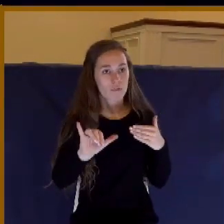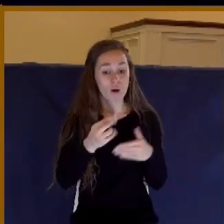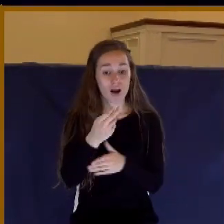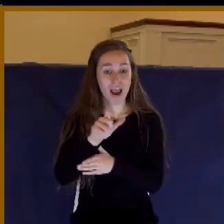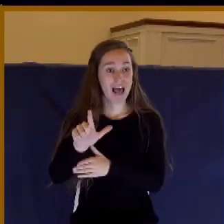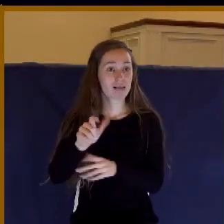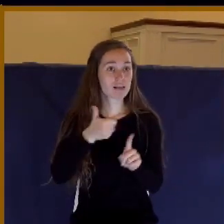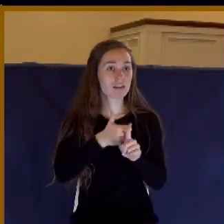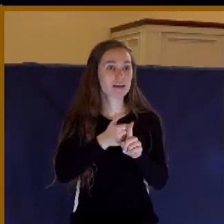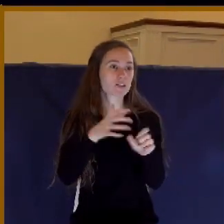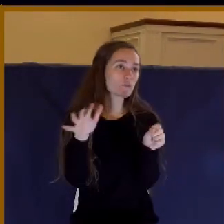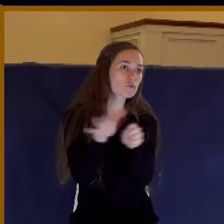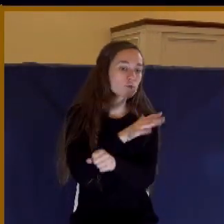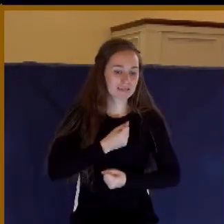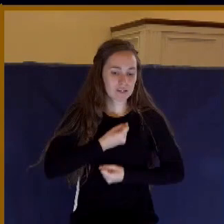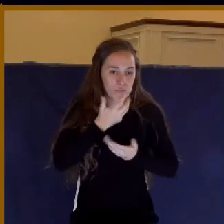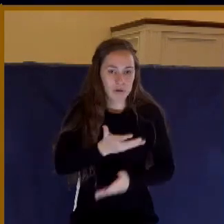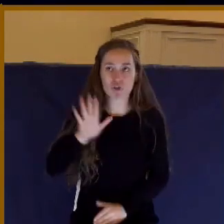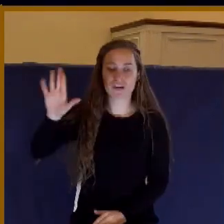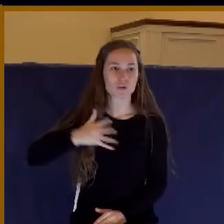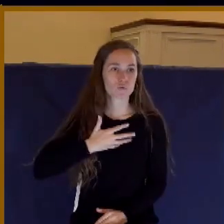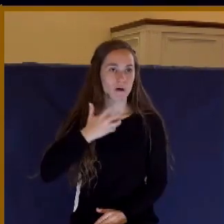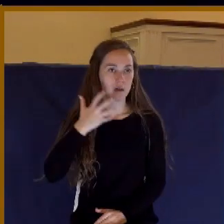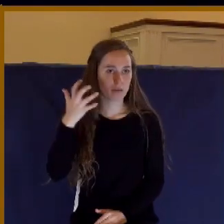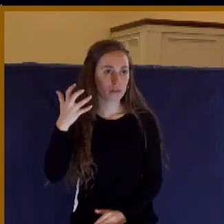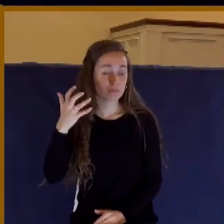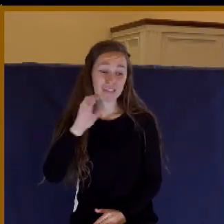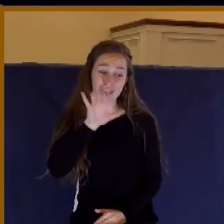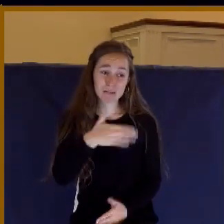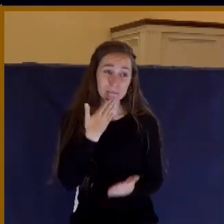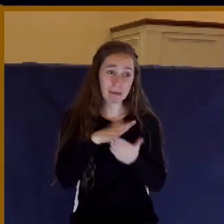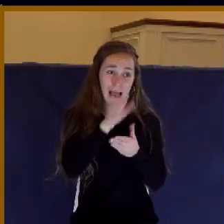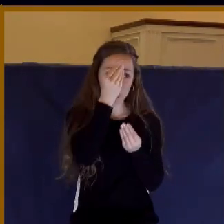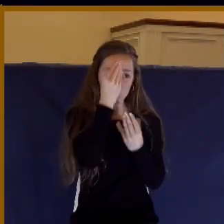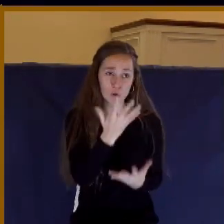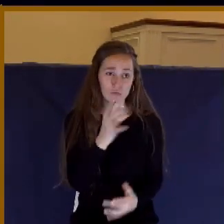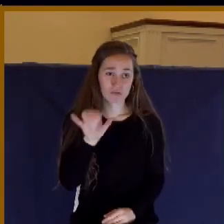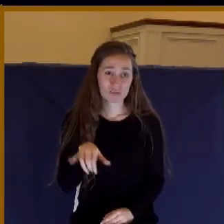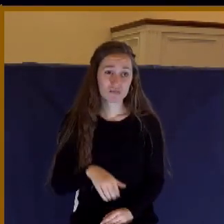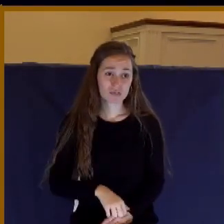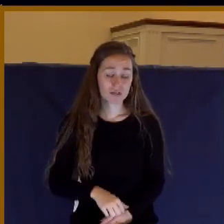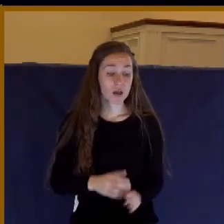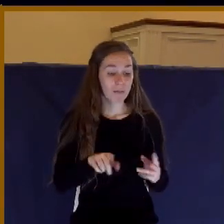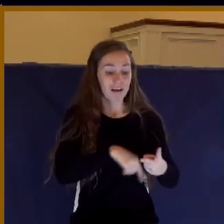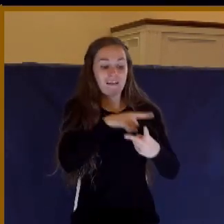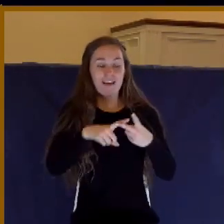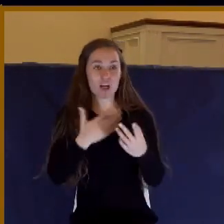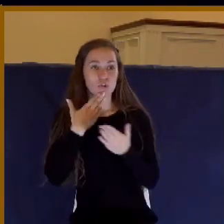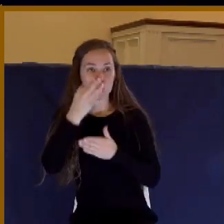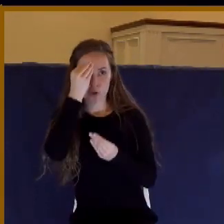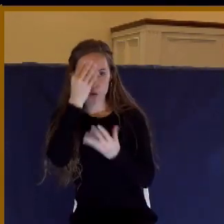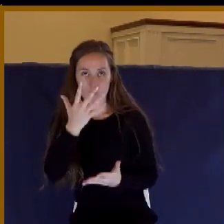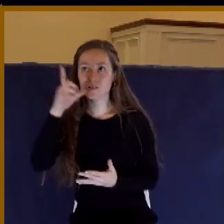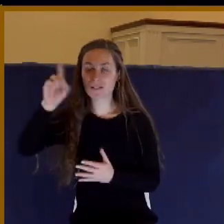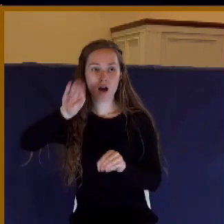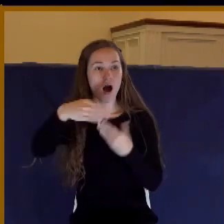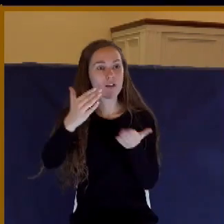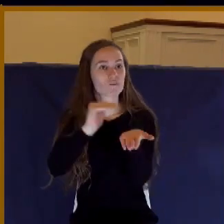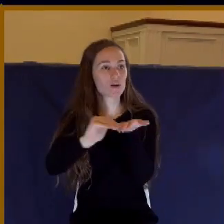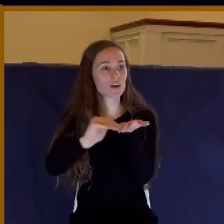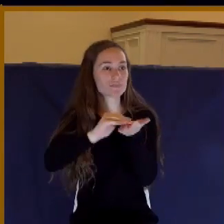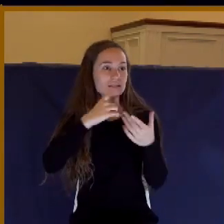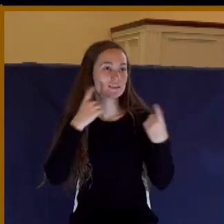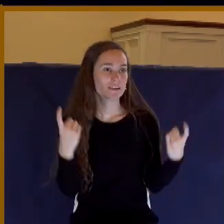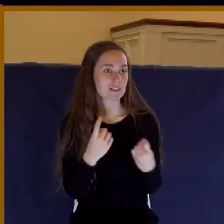wrath of God. That's the bad news. The good news is he offers forgiveness of sins because Christ